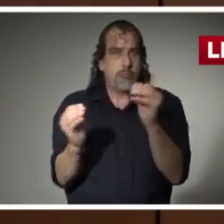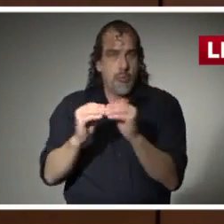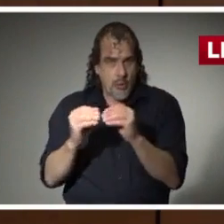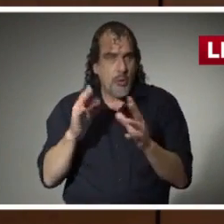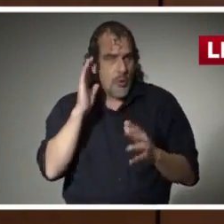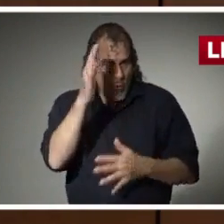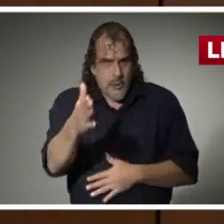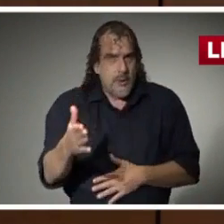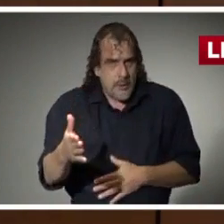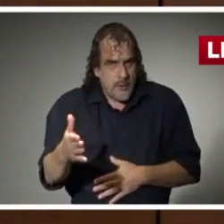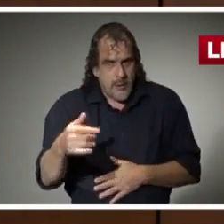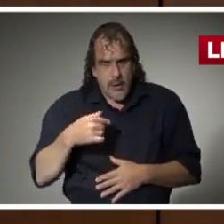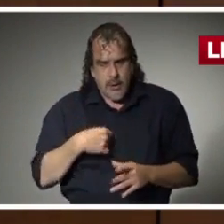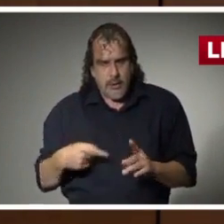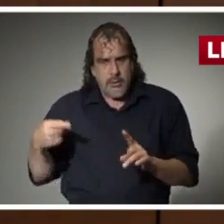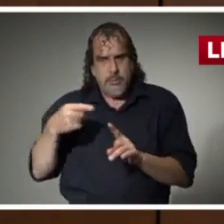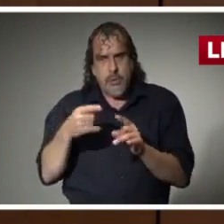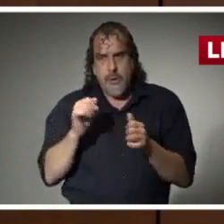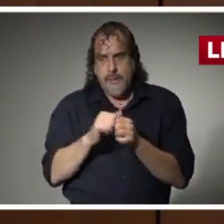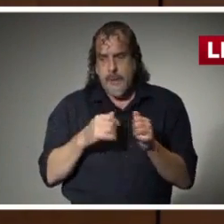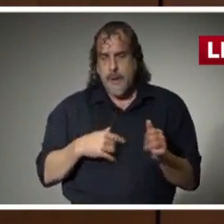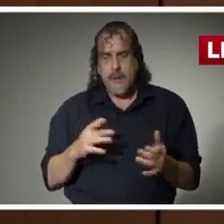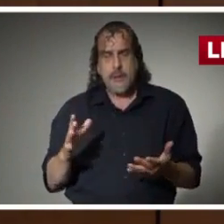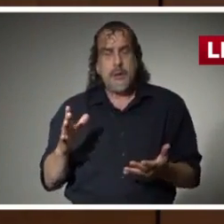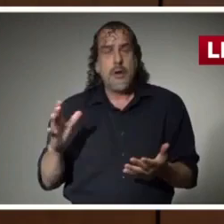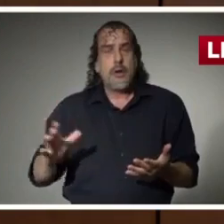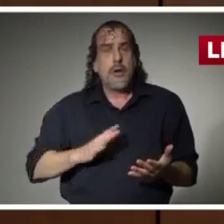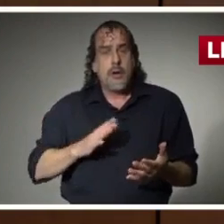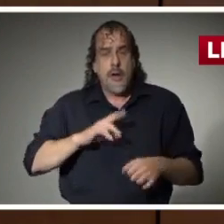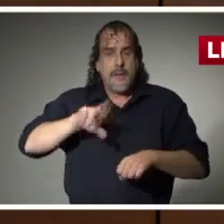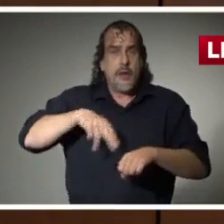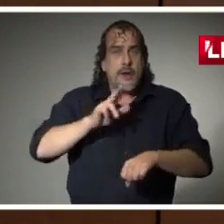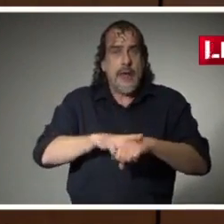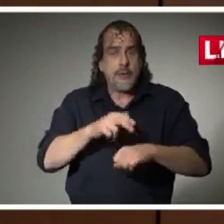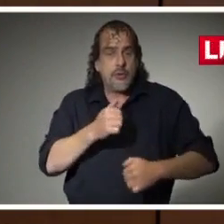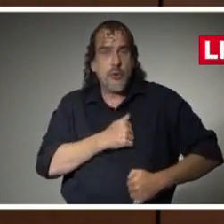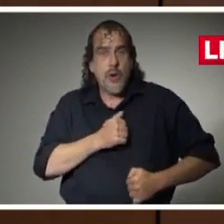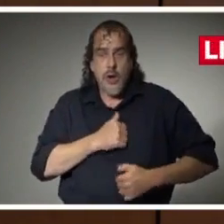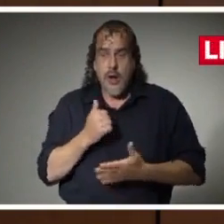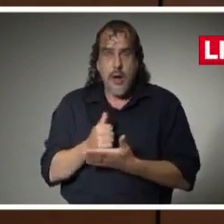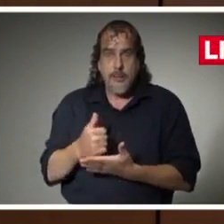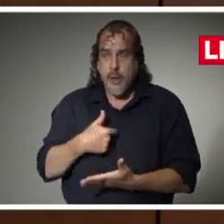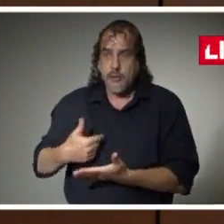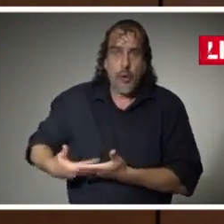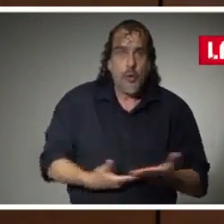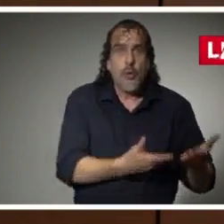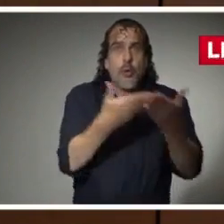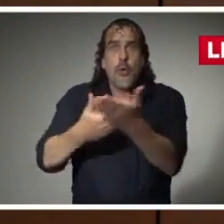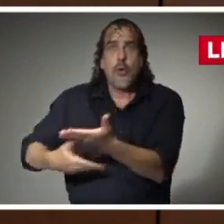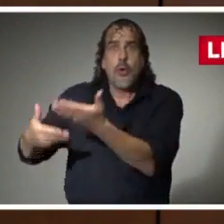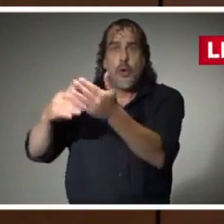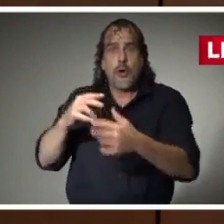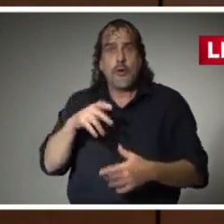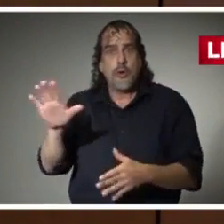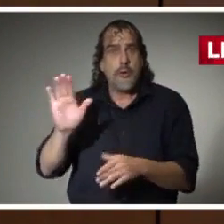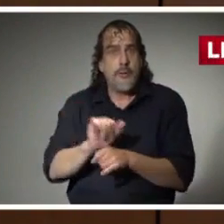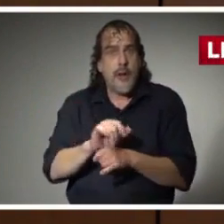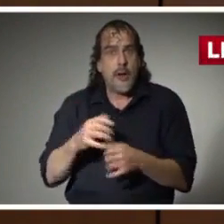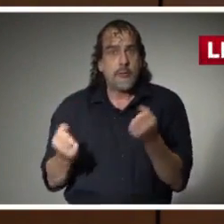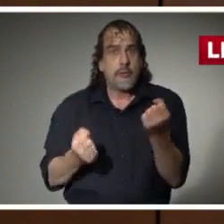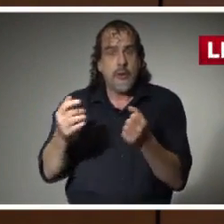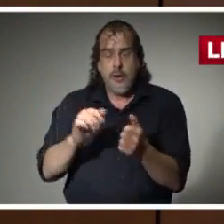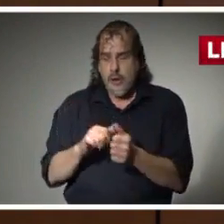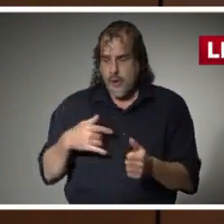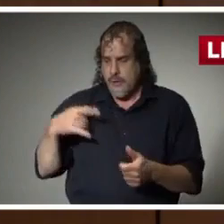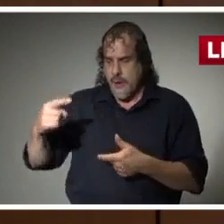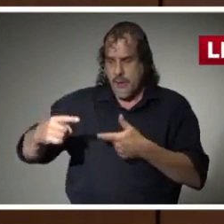out, we mentioned yesterday about the fine work that the men and women of the Mississippi National Guard have been doing getting this out. As of the last 26 days,